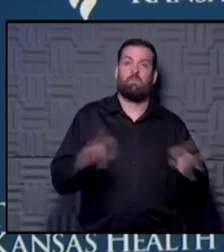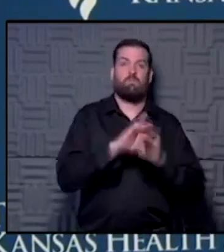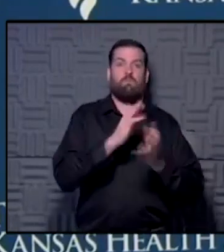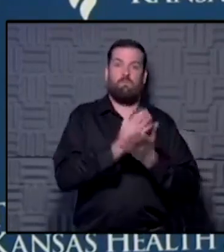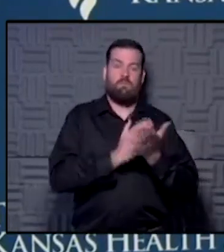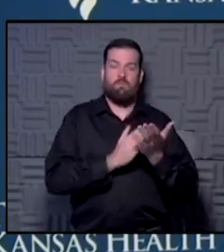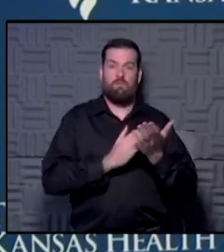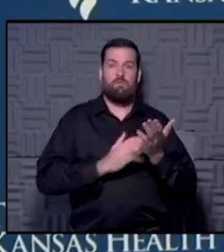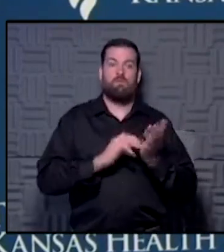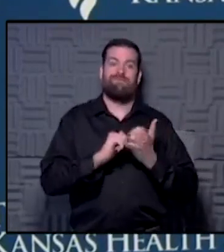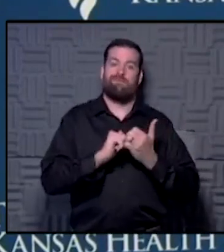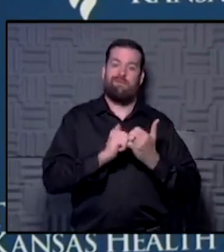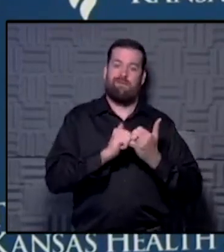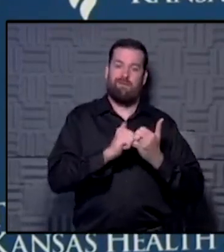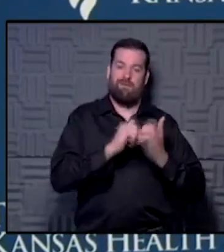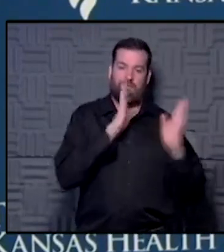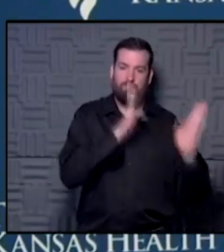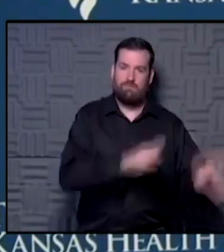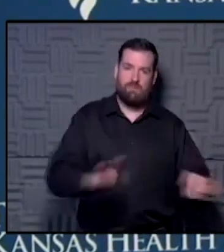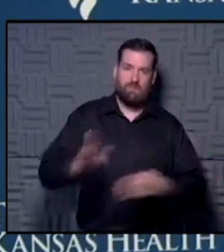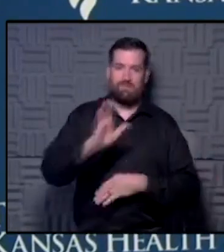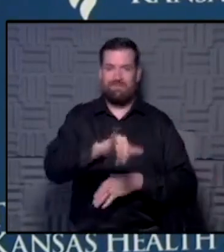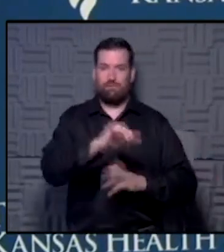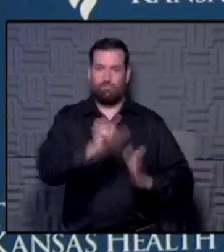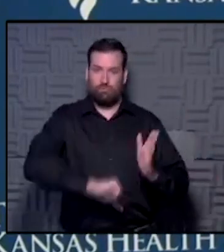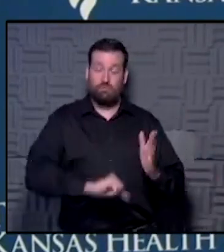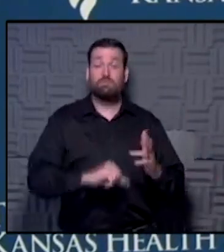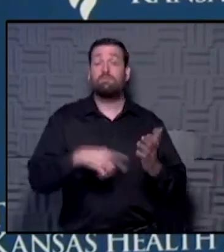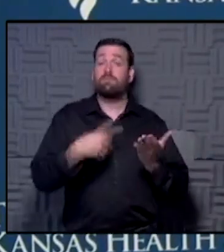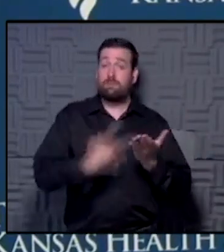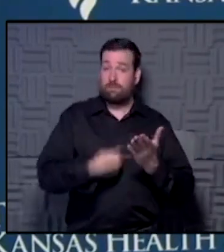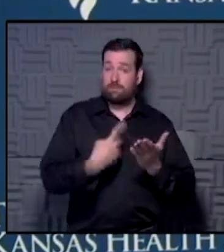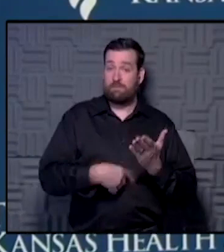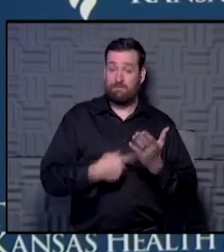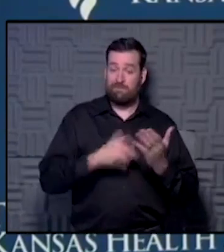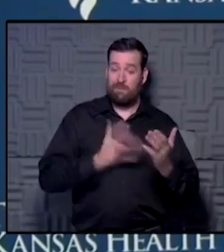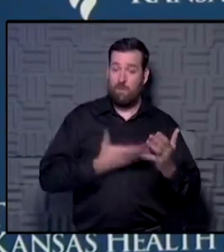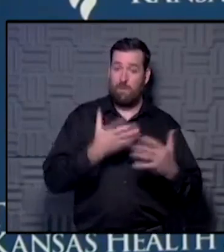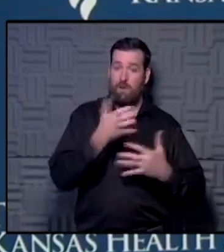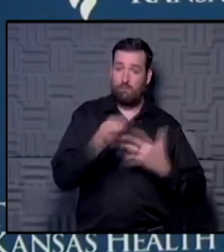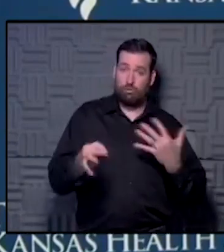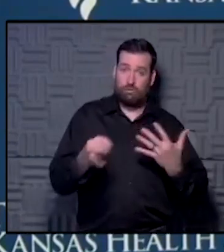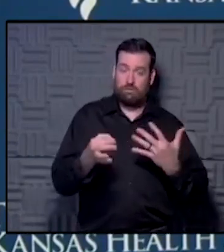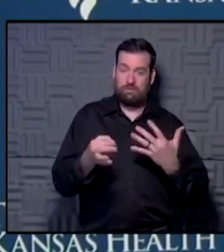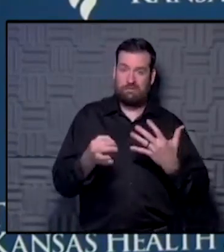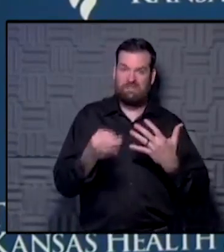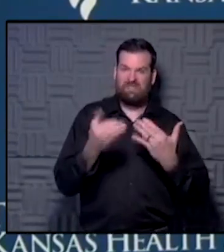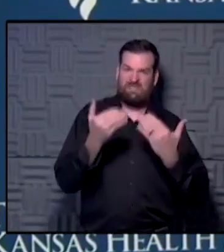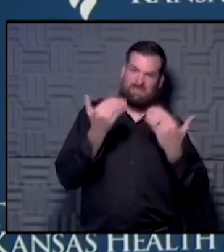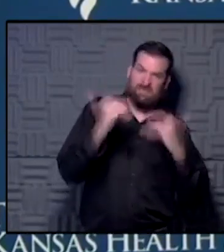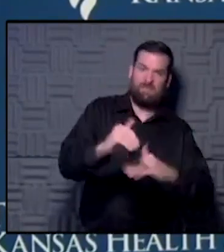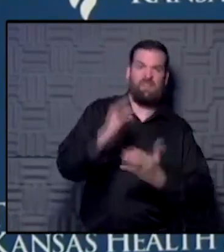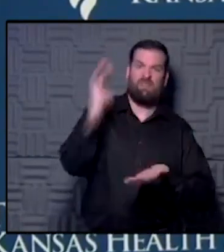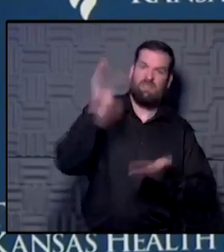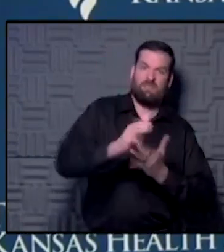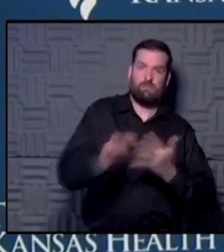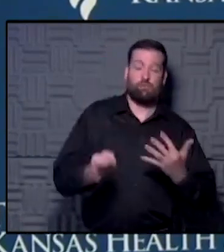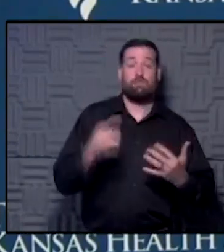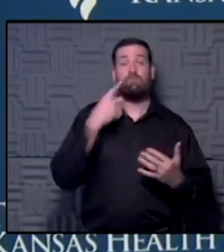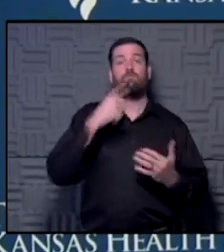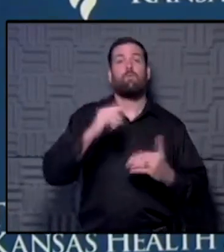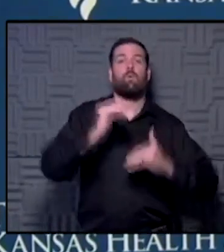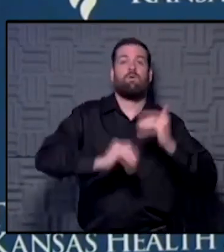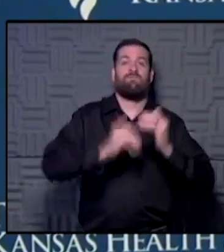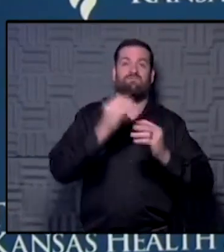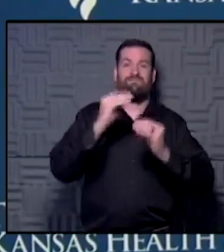they have to plan for that particular case. Sometimes it can limit some of our options. When we talk about reconstruction options for breast cancer